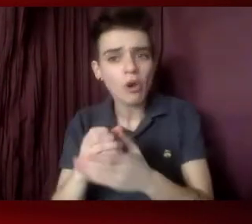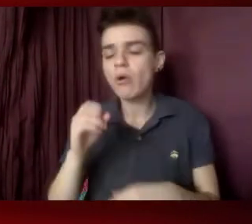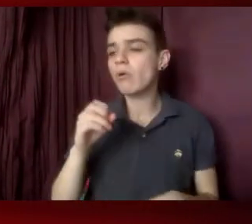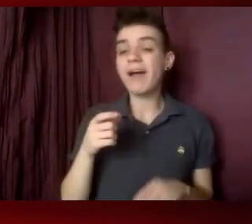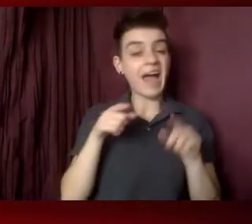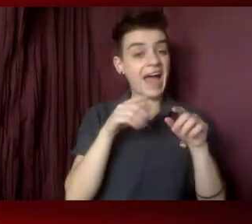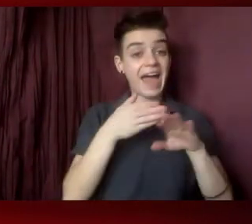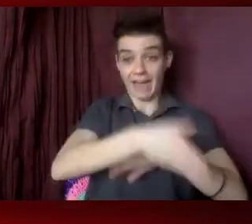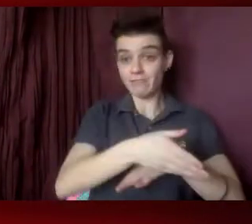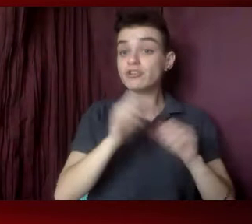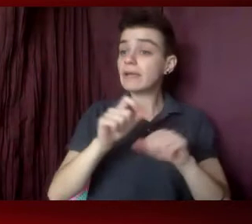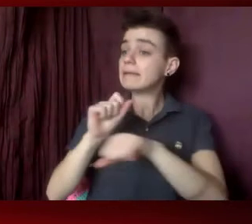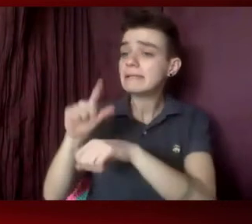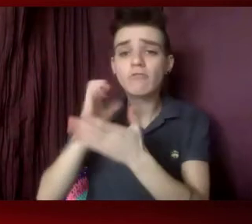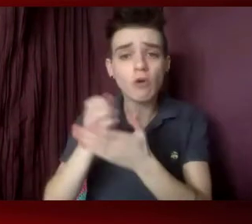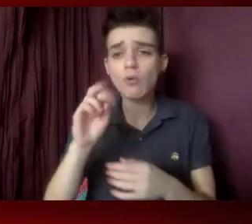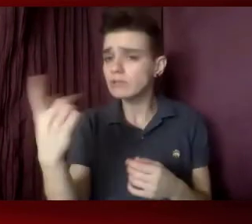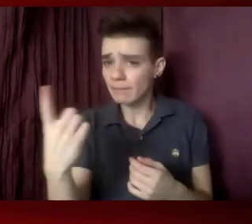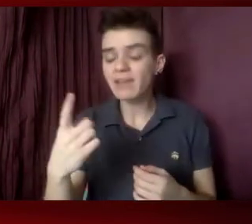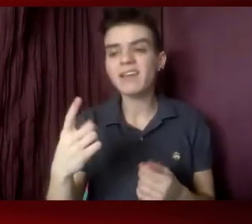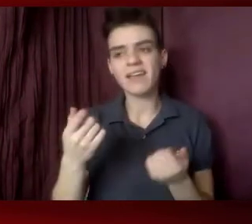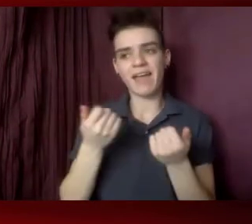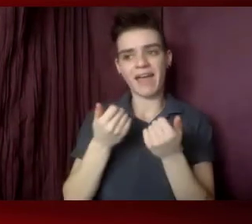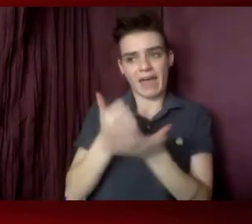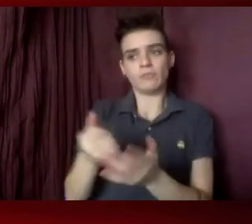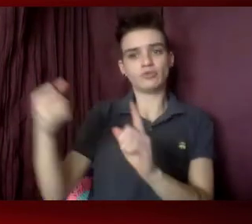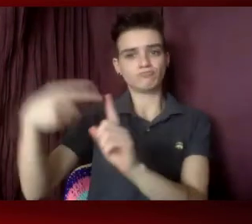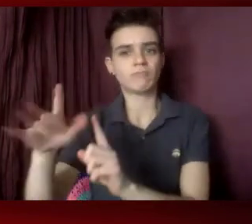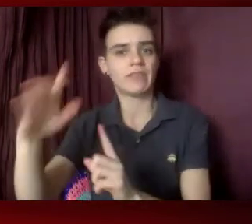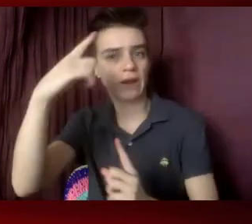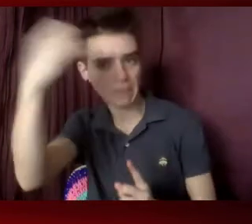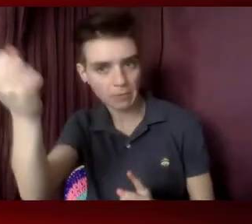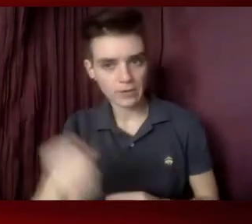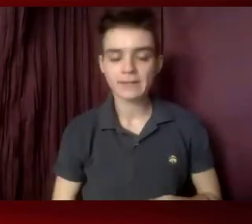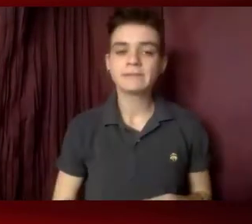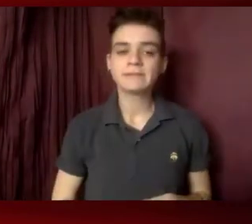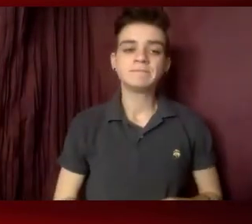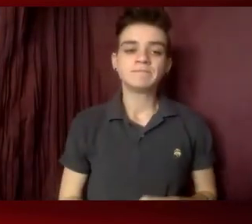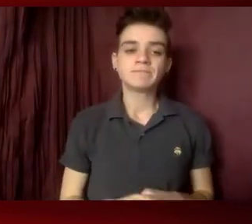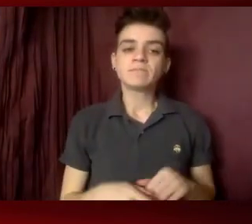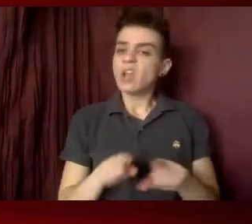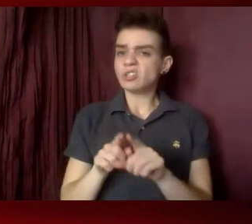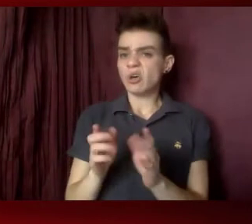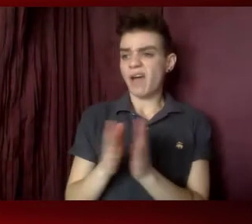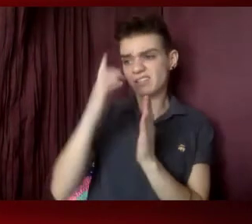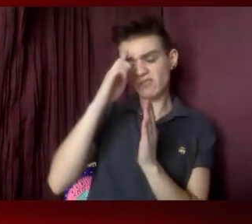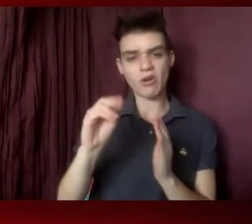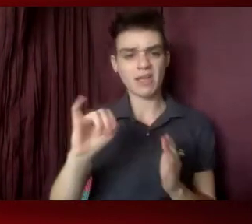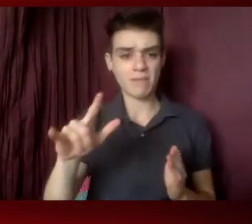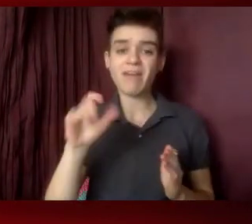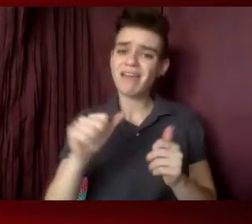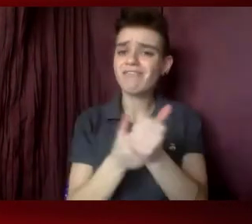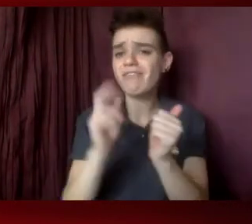I remember those folks from my state. And then ask for an email so you can follow up to remind them of the issue and future